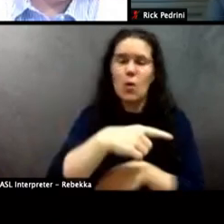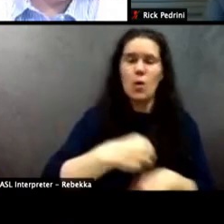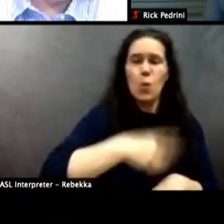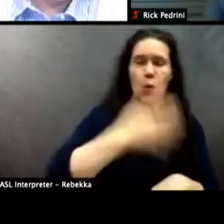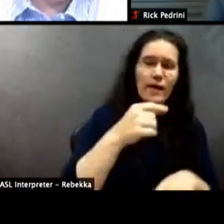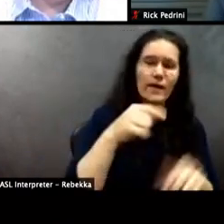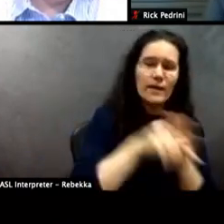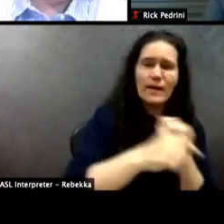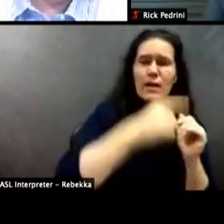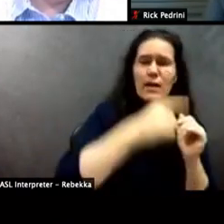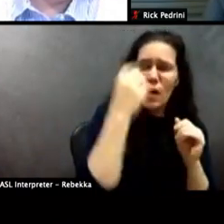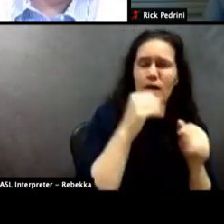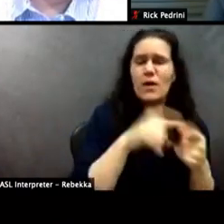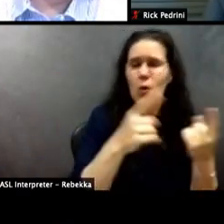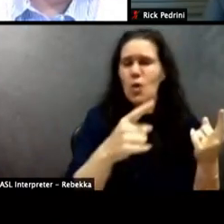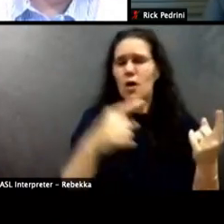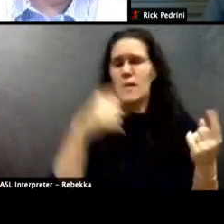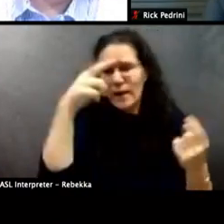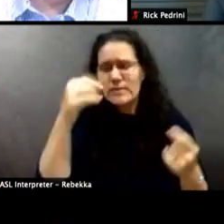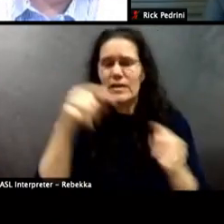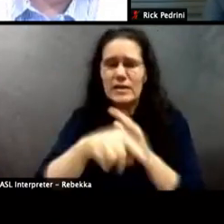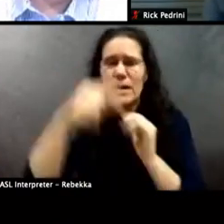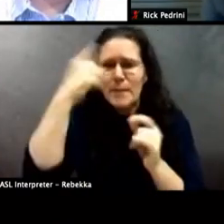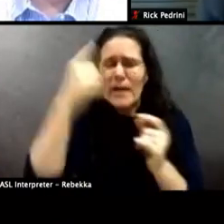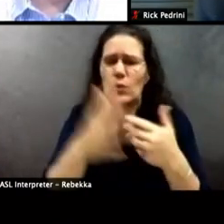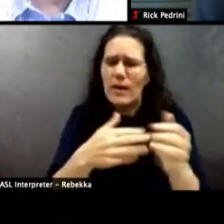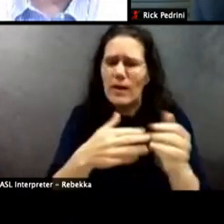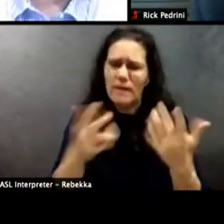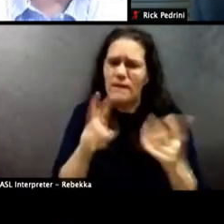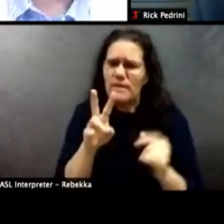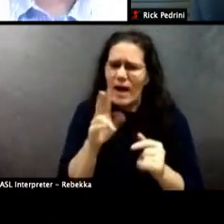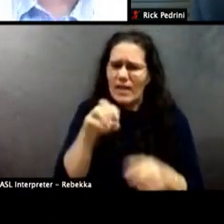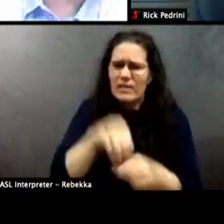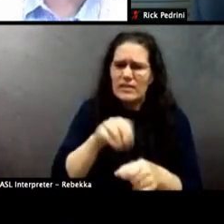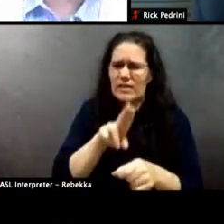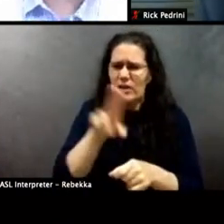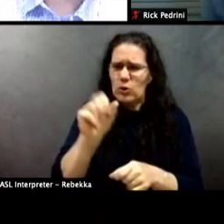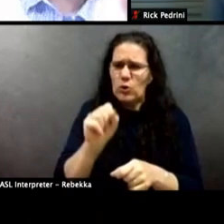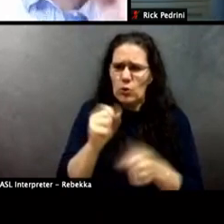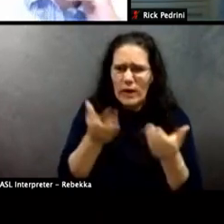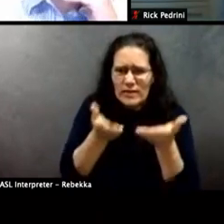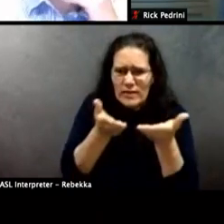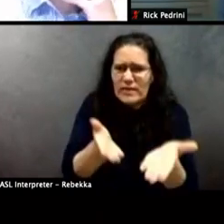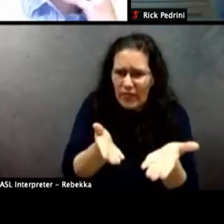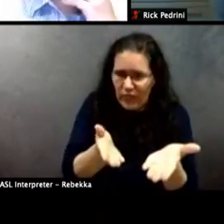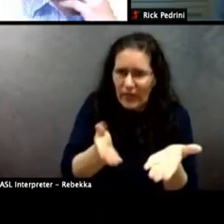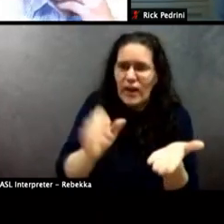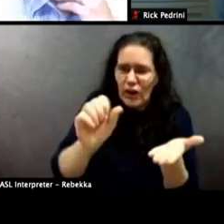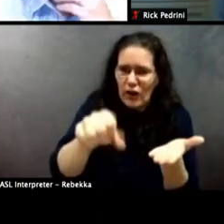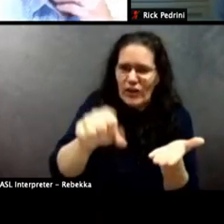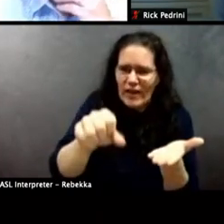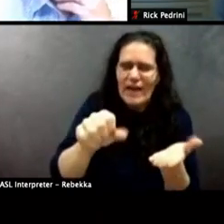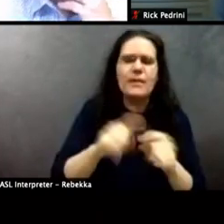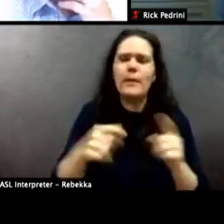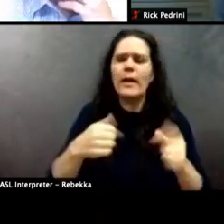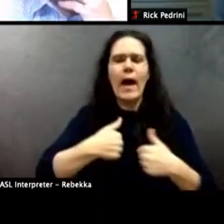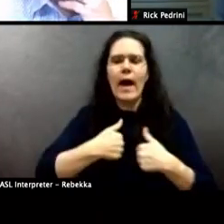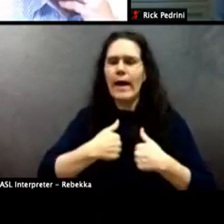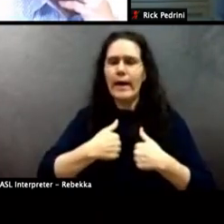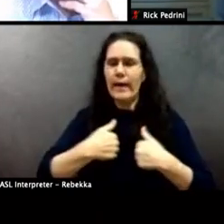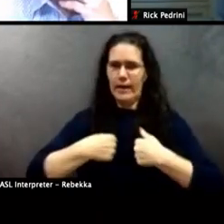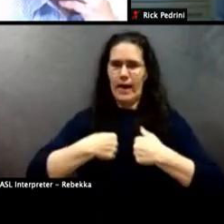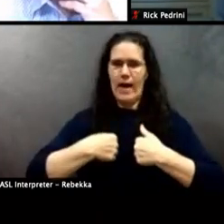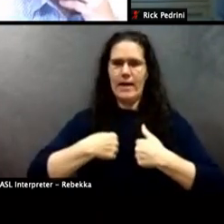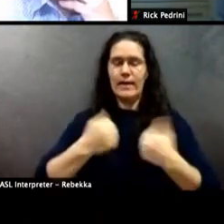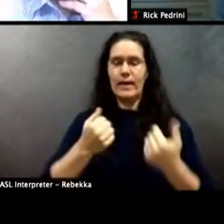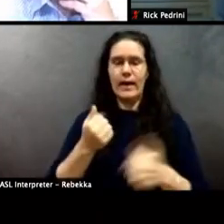violence. We have a problem in this country of violence. Absolutely. But it is, I cannot walk in the street tomorrow and I've